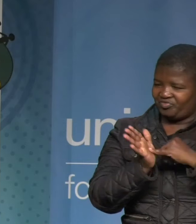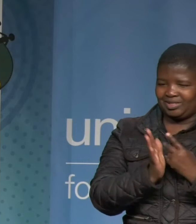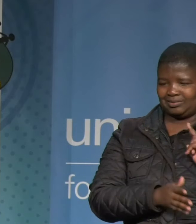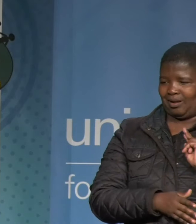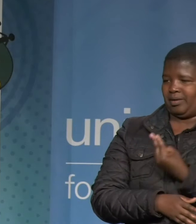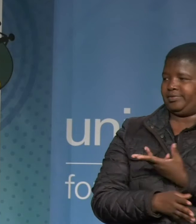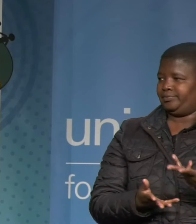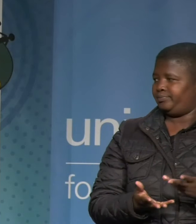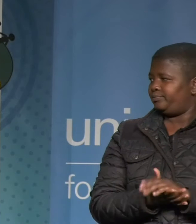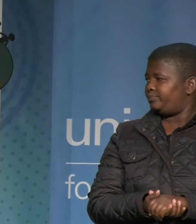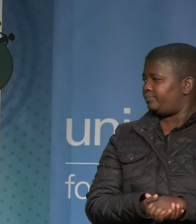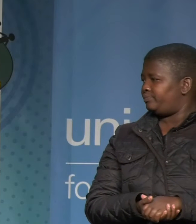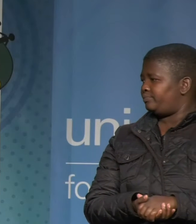we are.